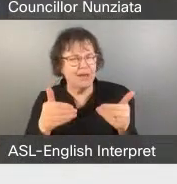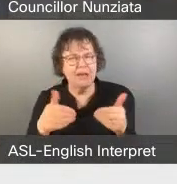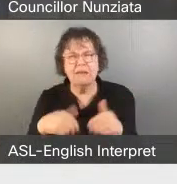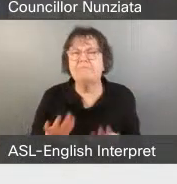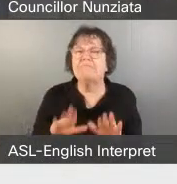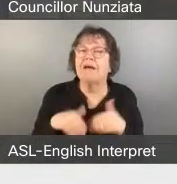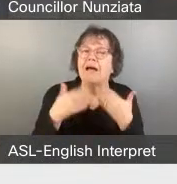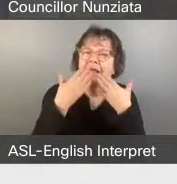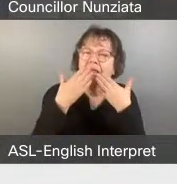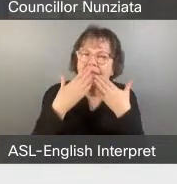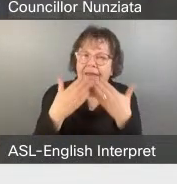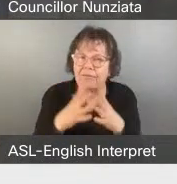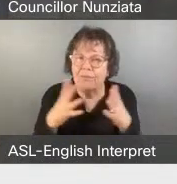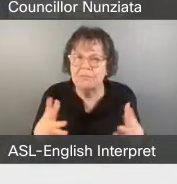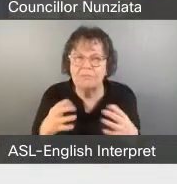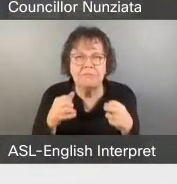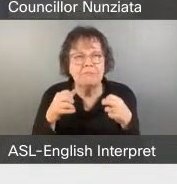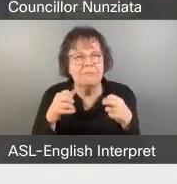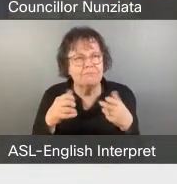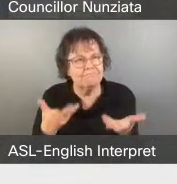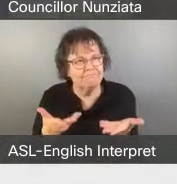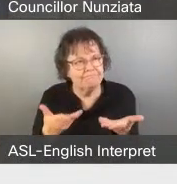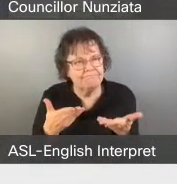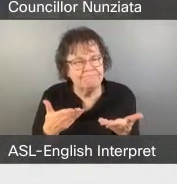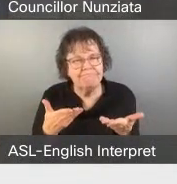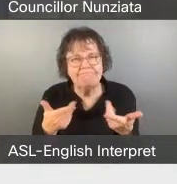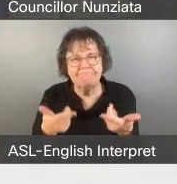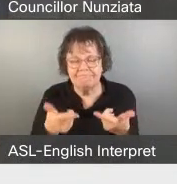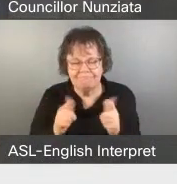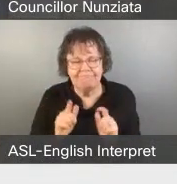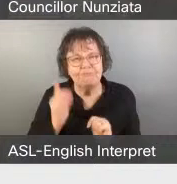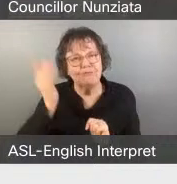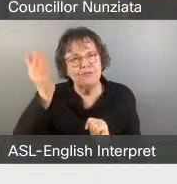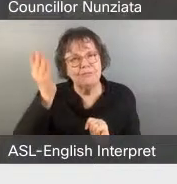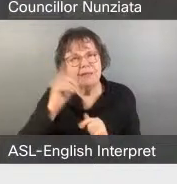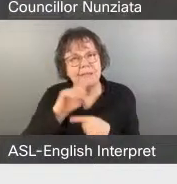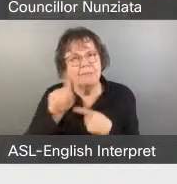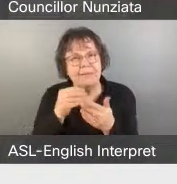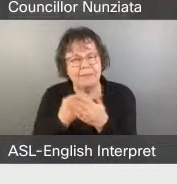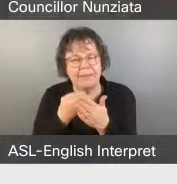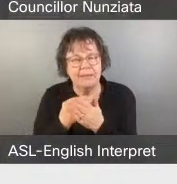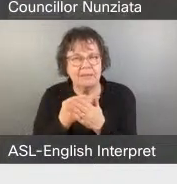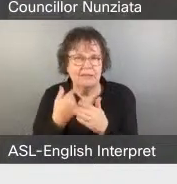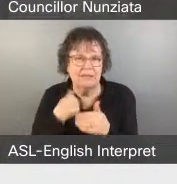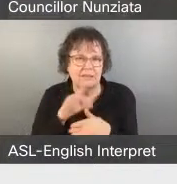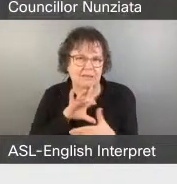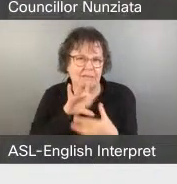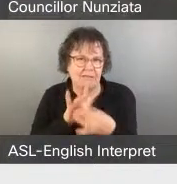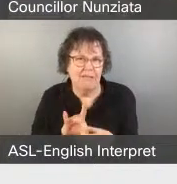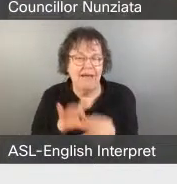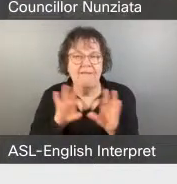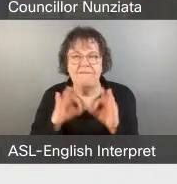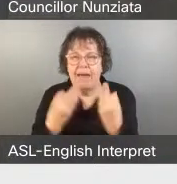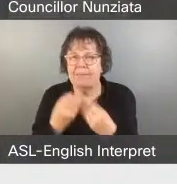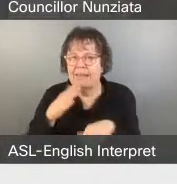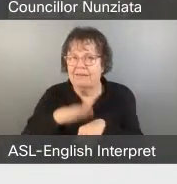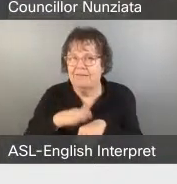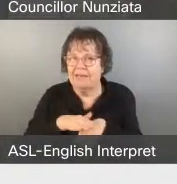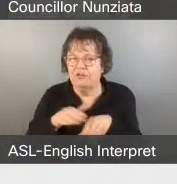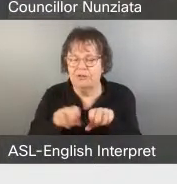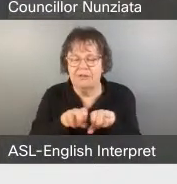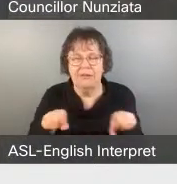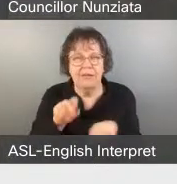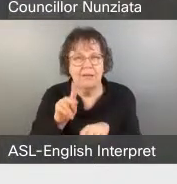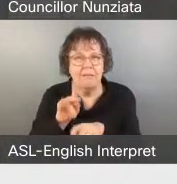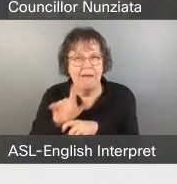for this opportunity to speak to you on the budget. I am a member of the family advisory panel for reach